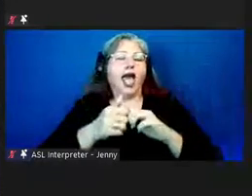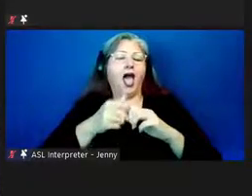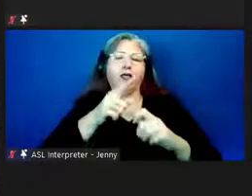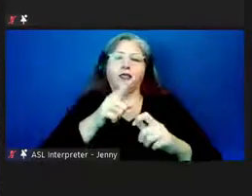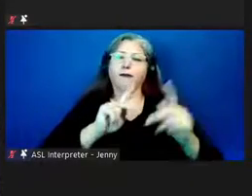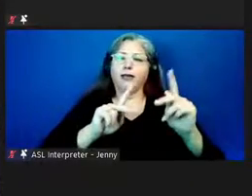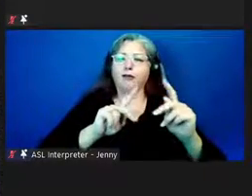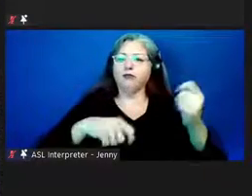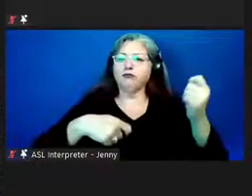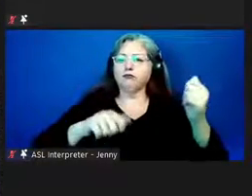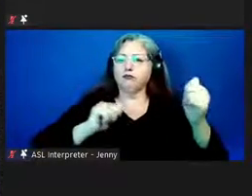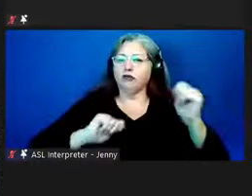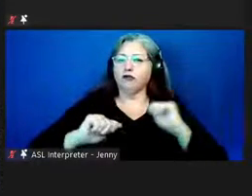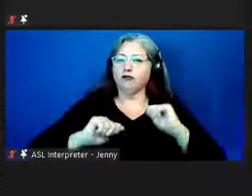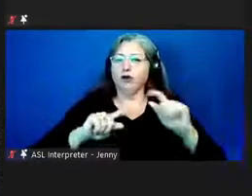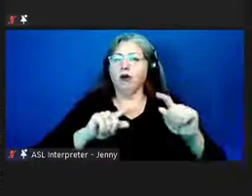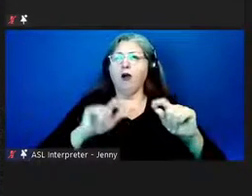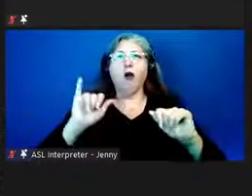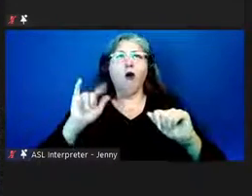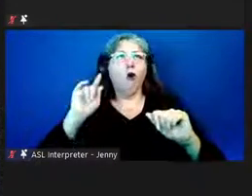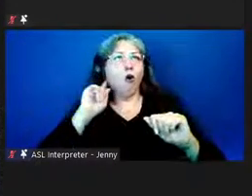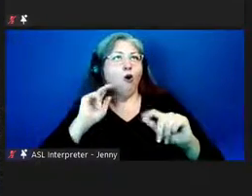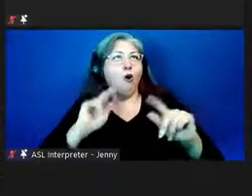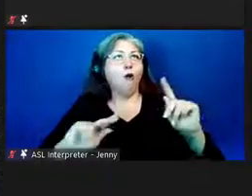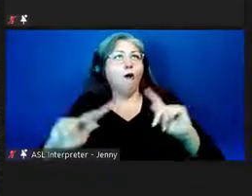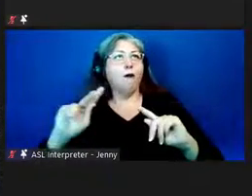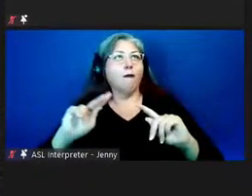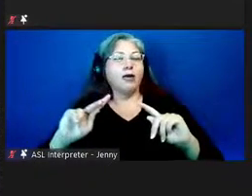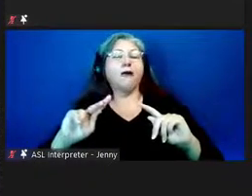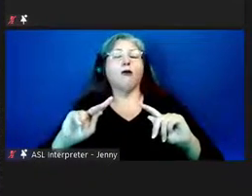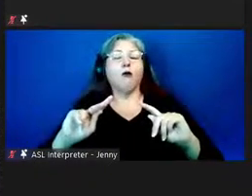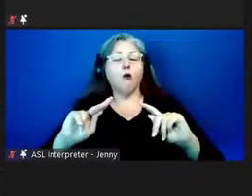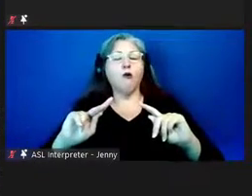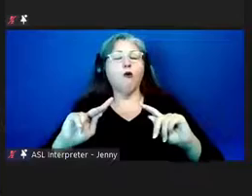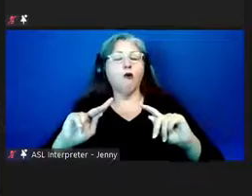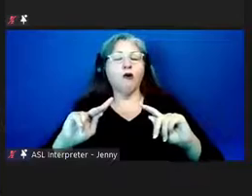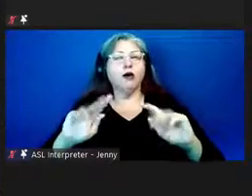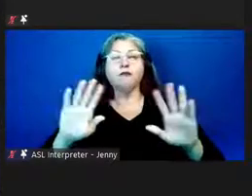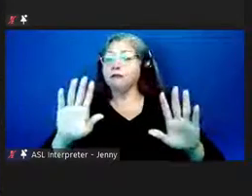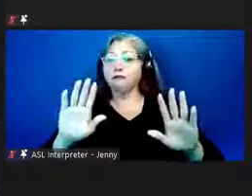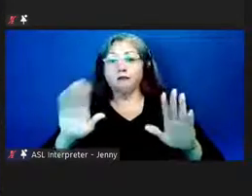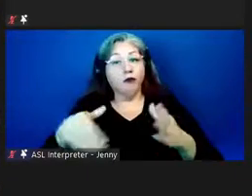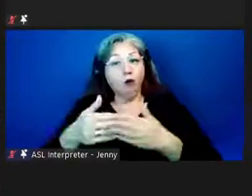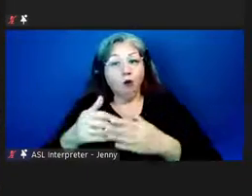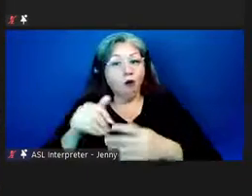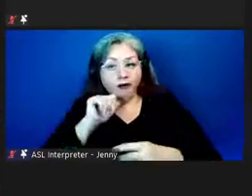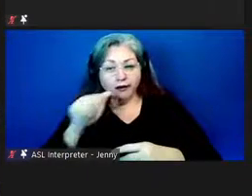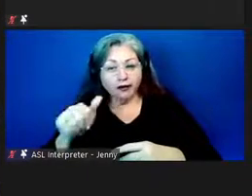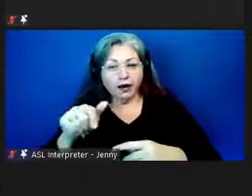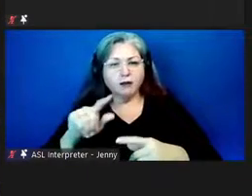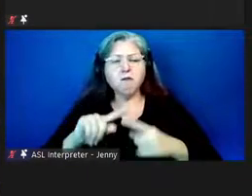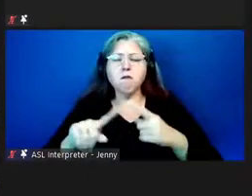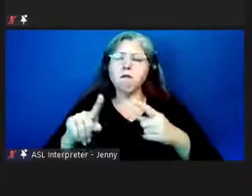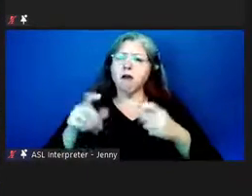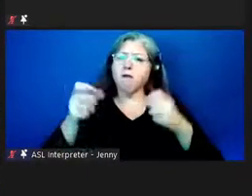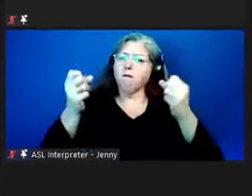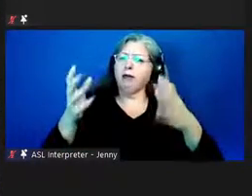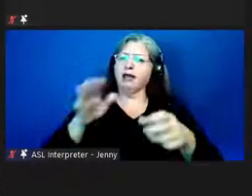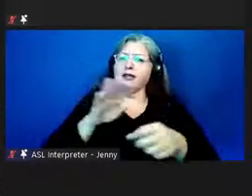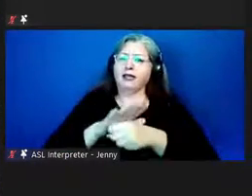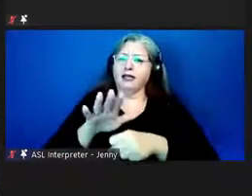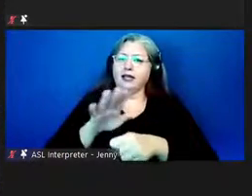that caught the ear of lots of people lots of people not all but enough to draw